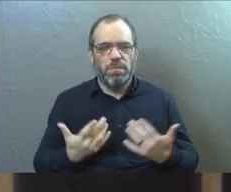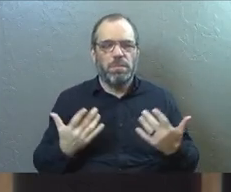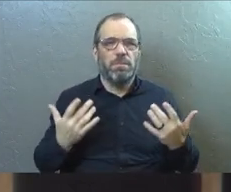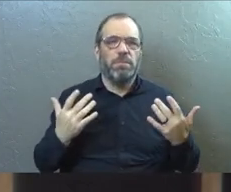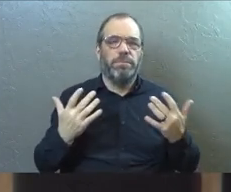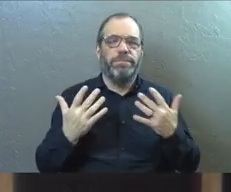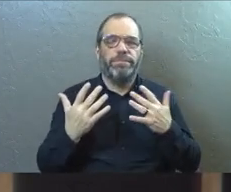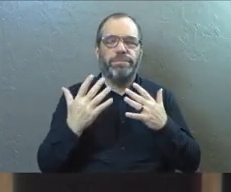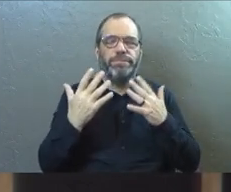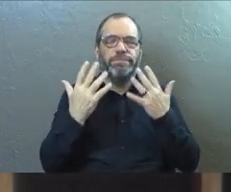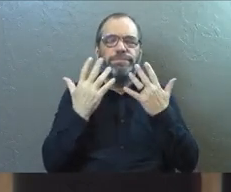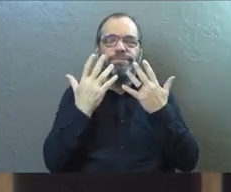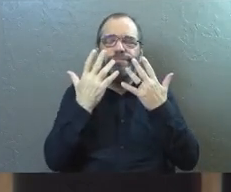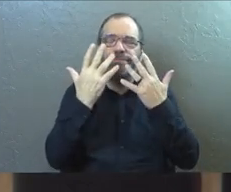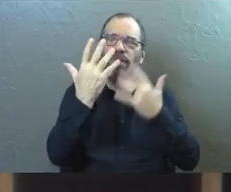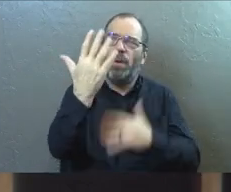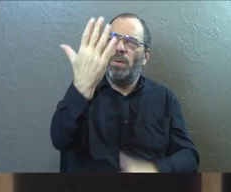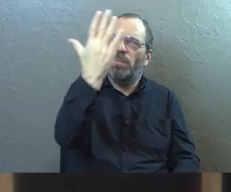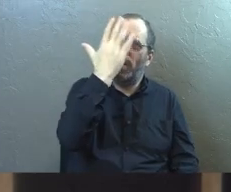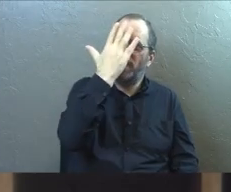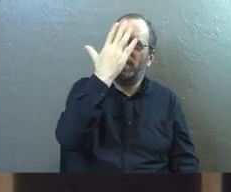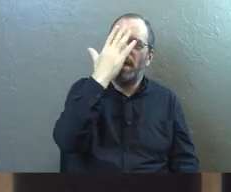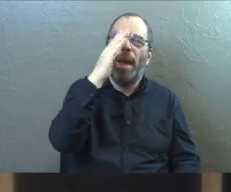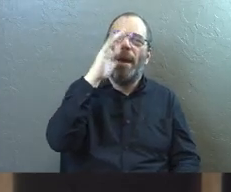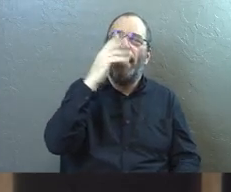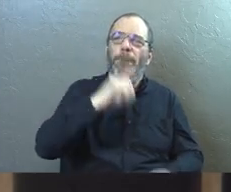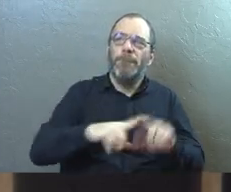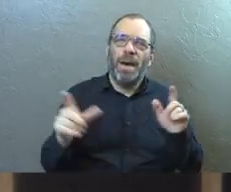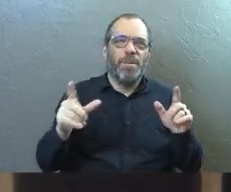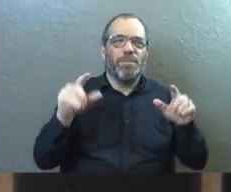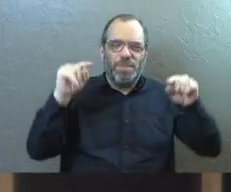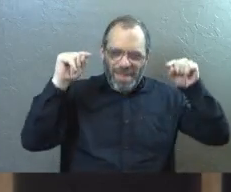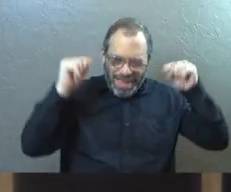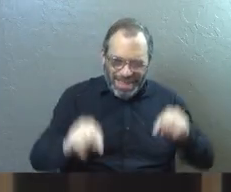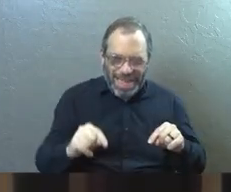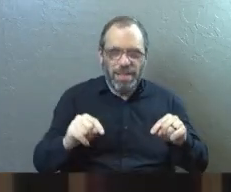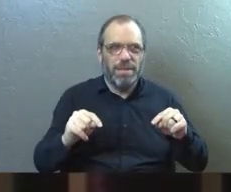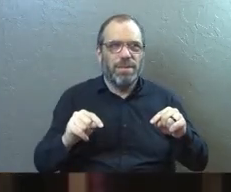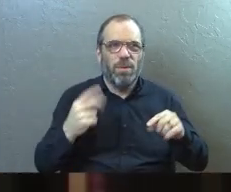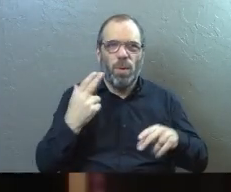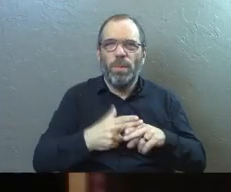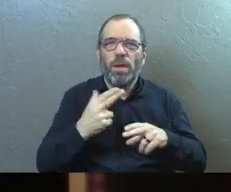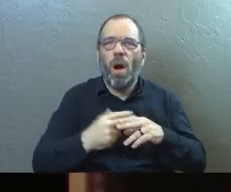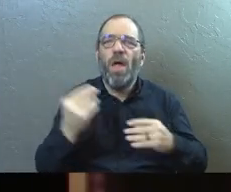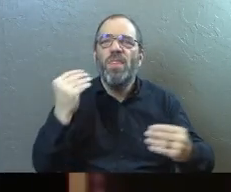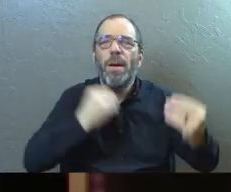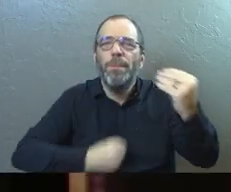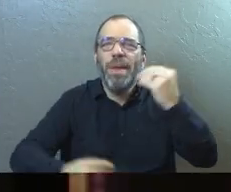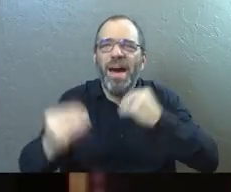near. But it'll change you, things like that. But start looking at those like, this is the buffet opportunity.